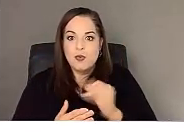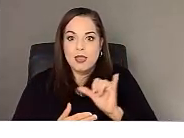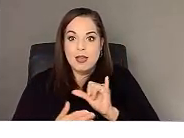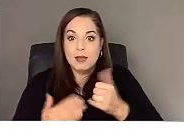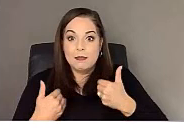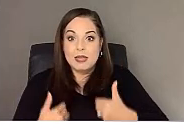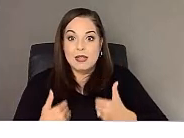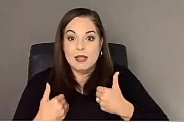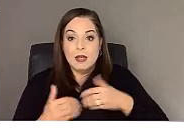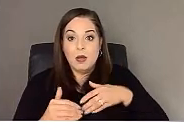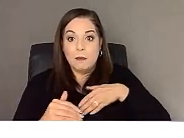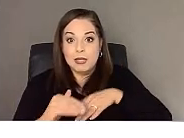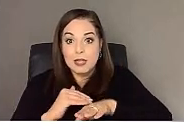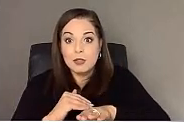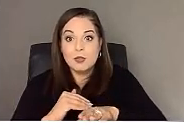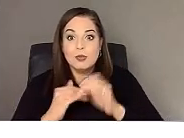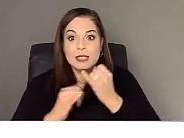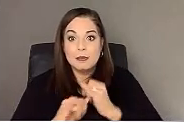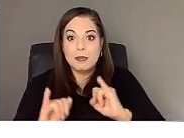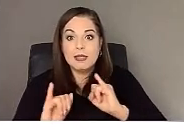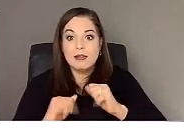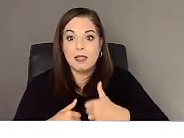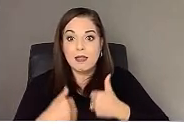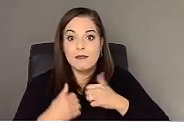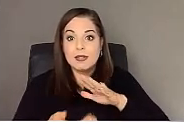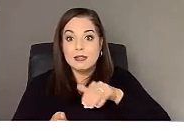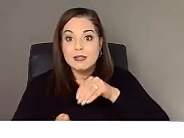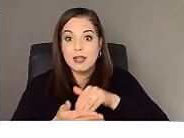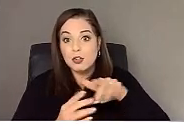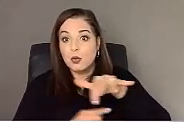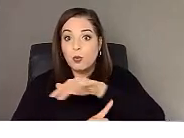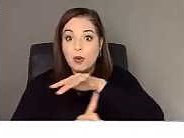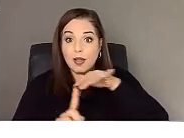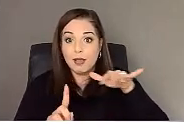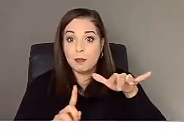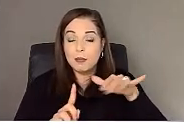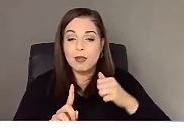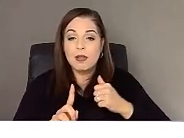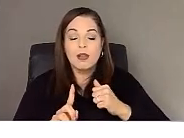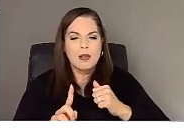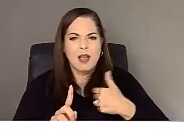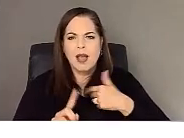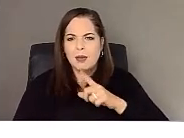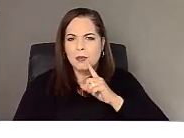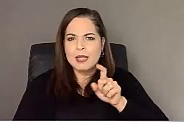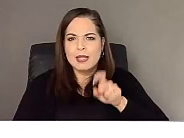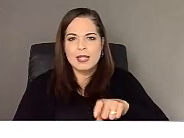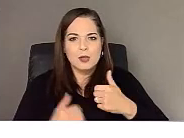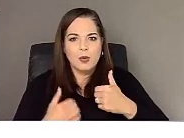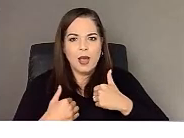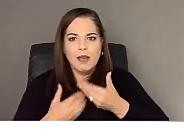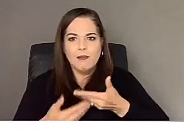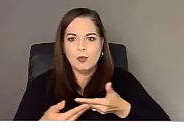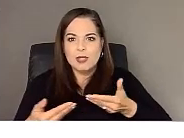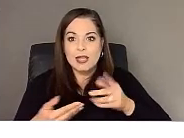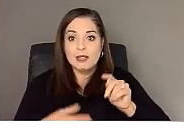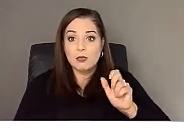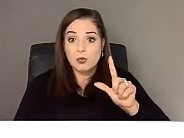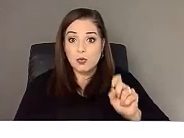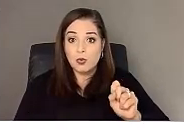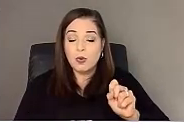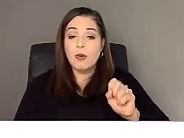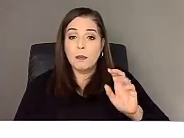uh, the independent living center realm, uh, you know, I, I need to have those things in my toolkit to,